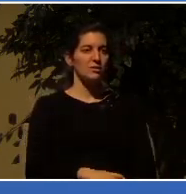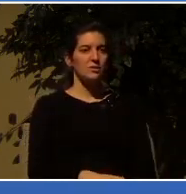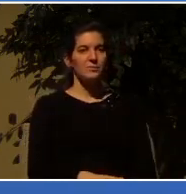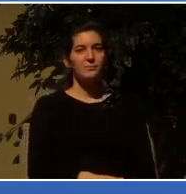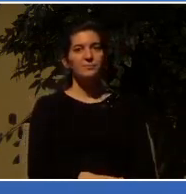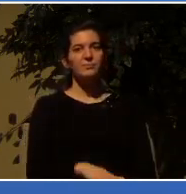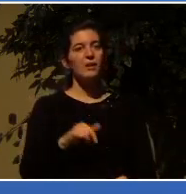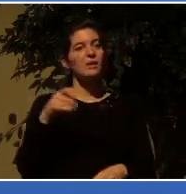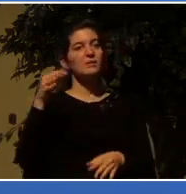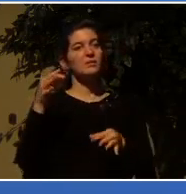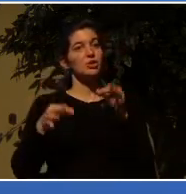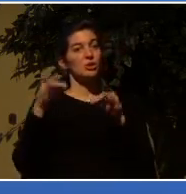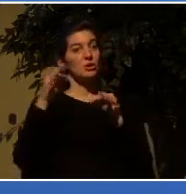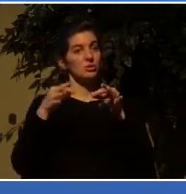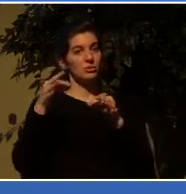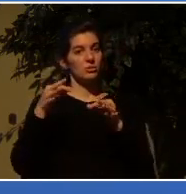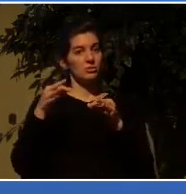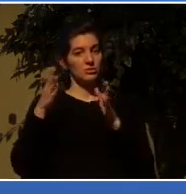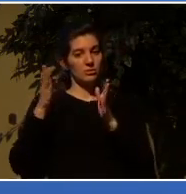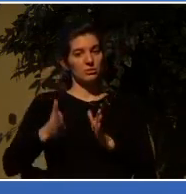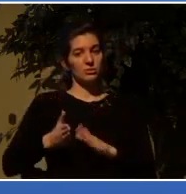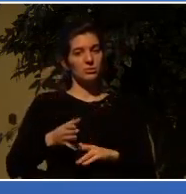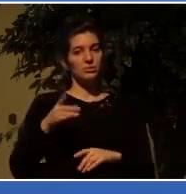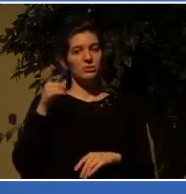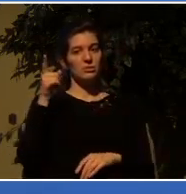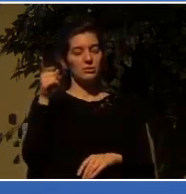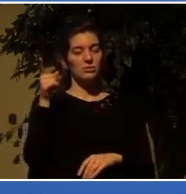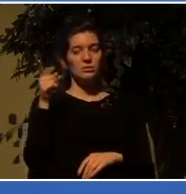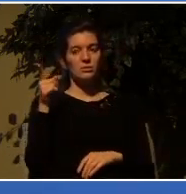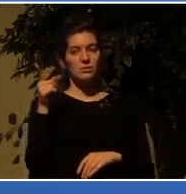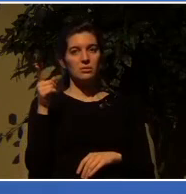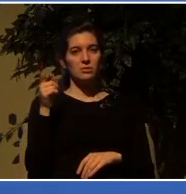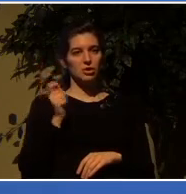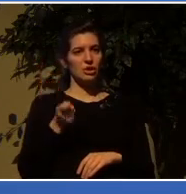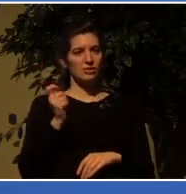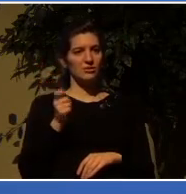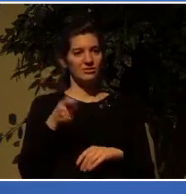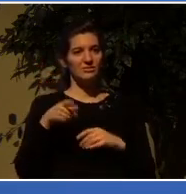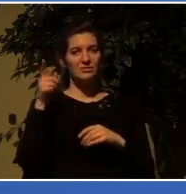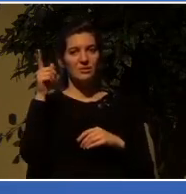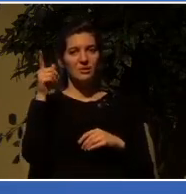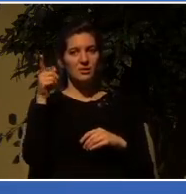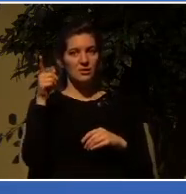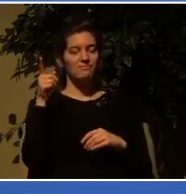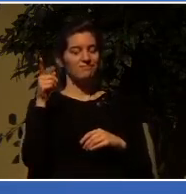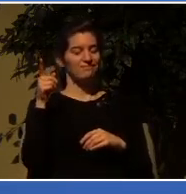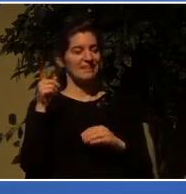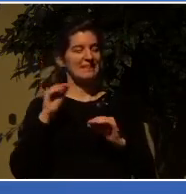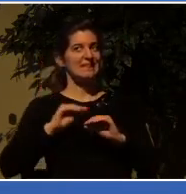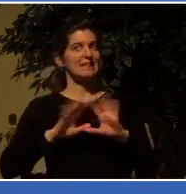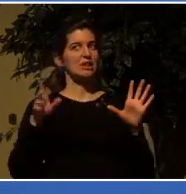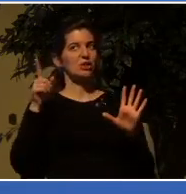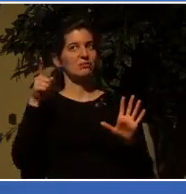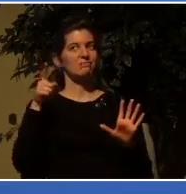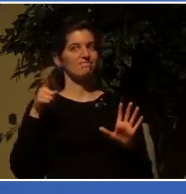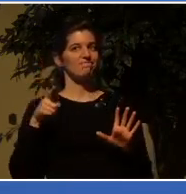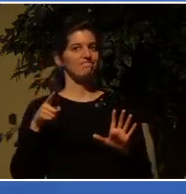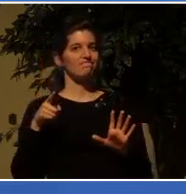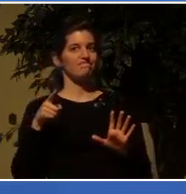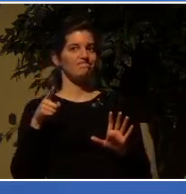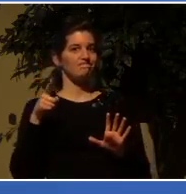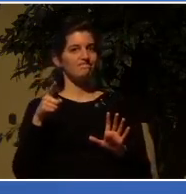who is handling this situation are clearly prejudicial against a Christian